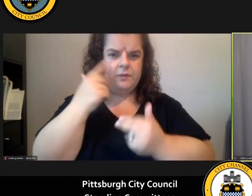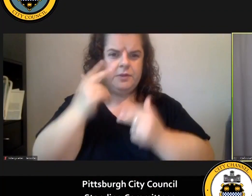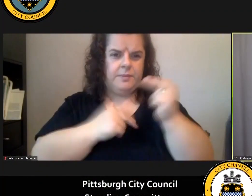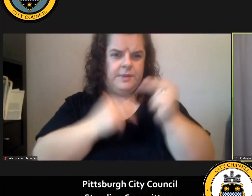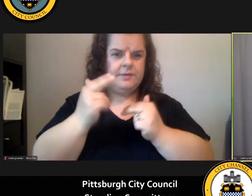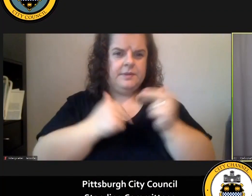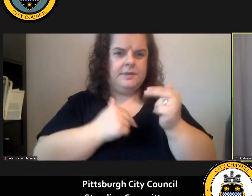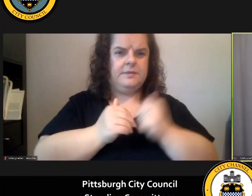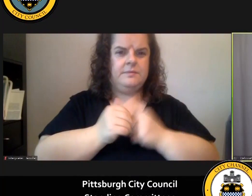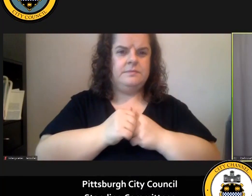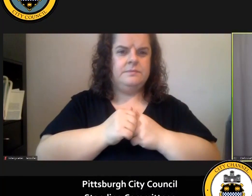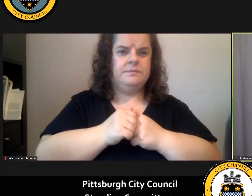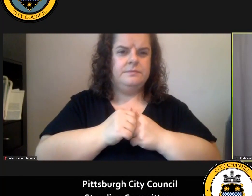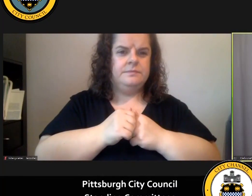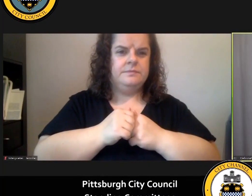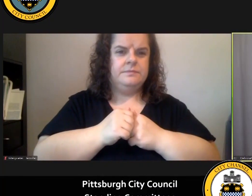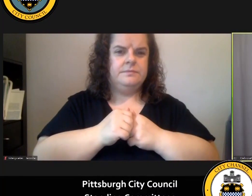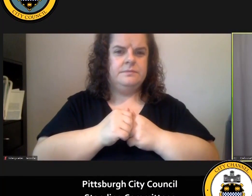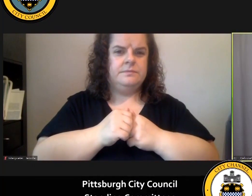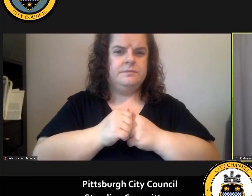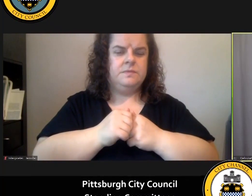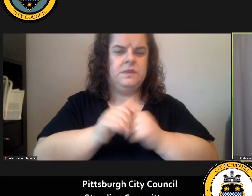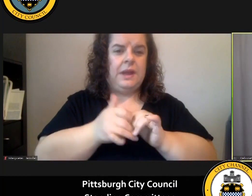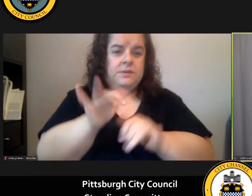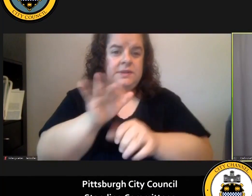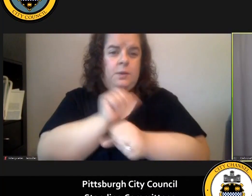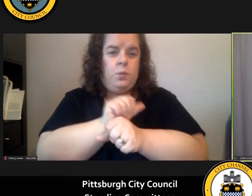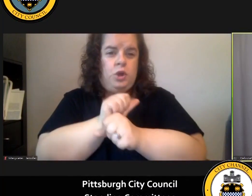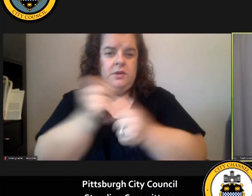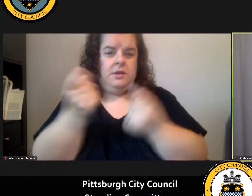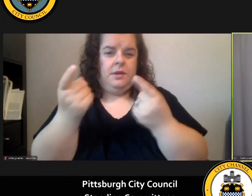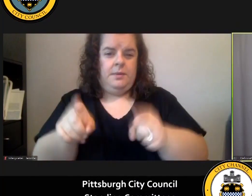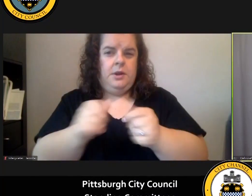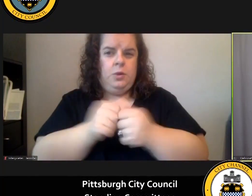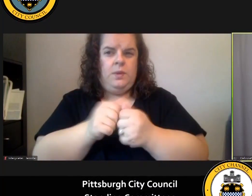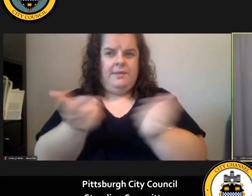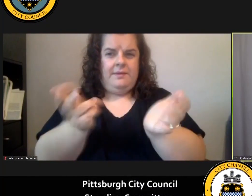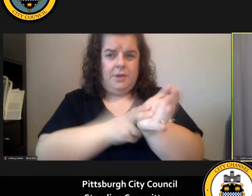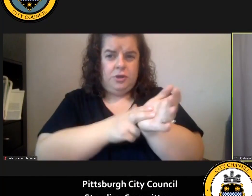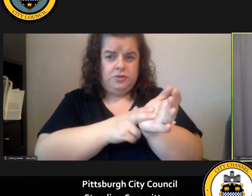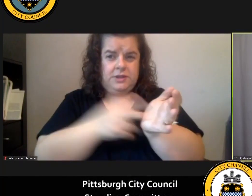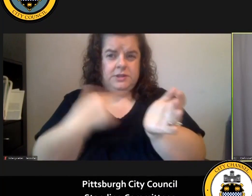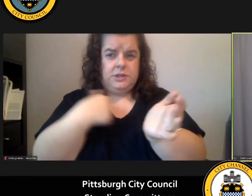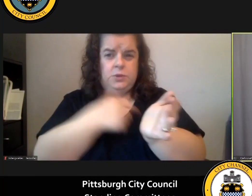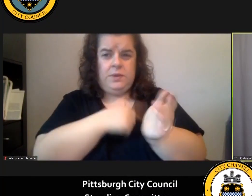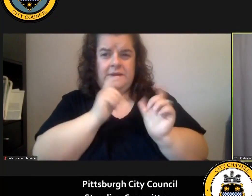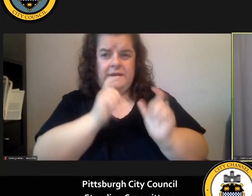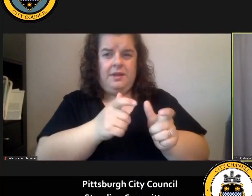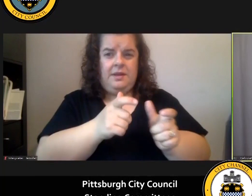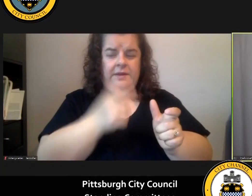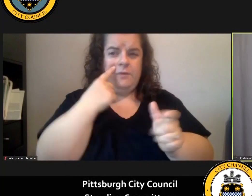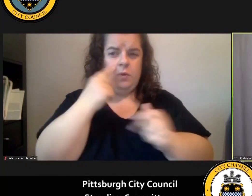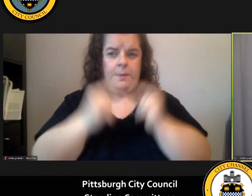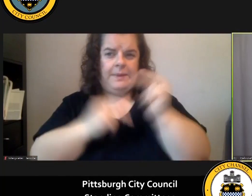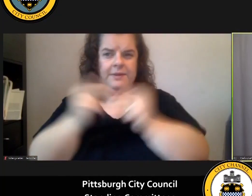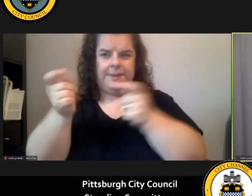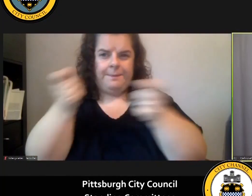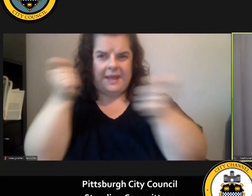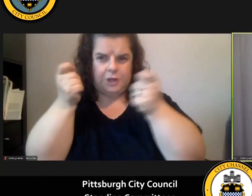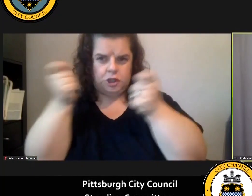um how is it working with the contract that we gave for building management